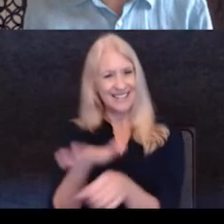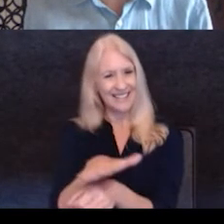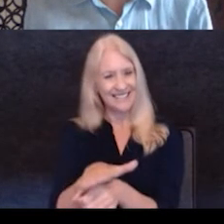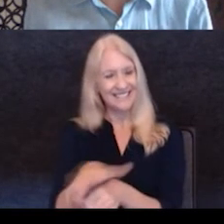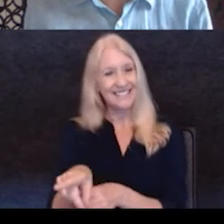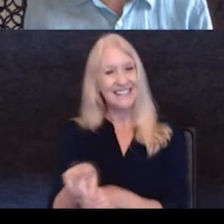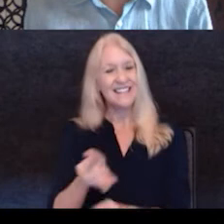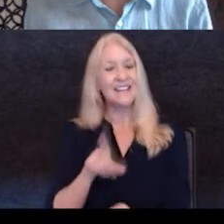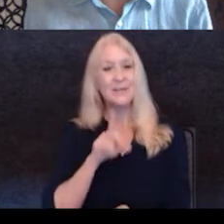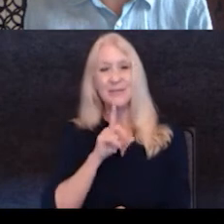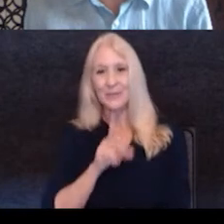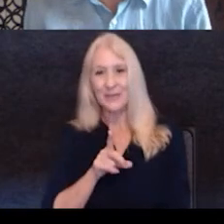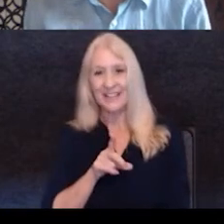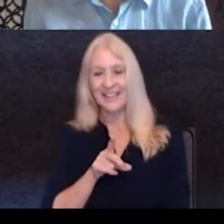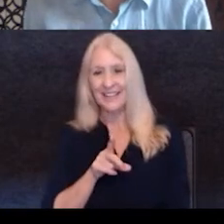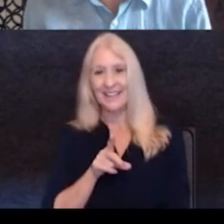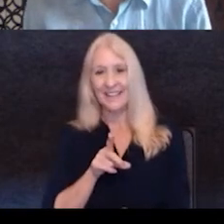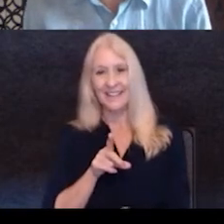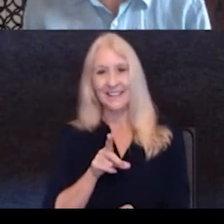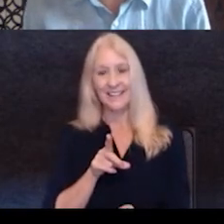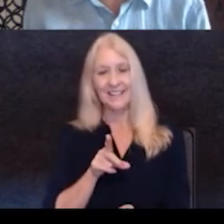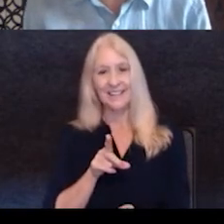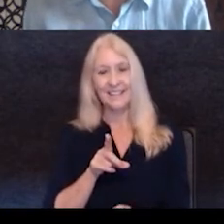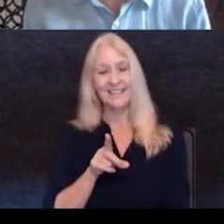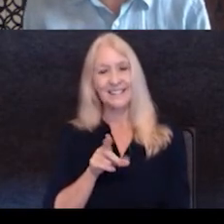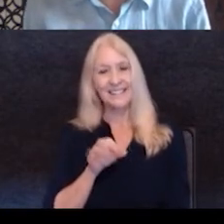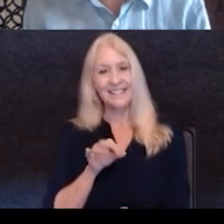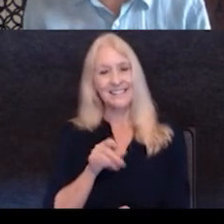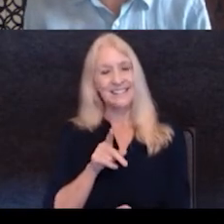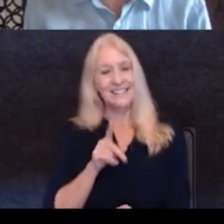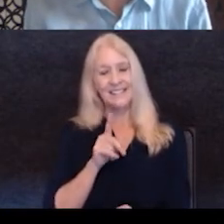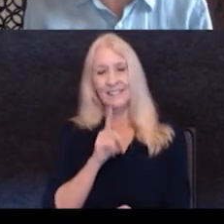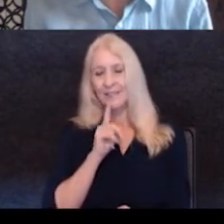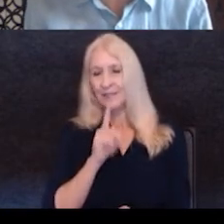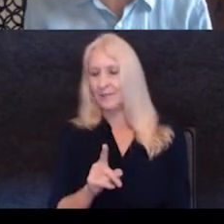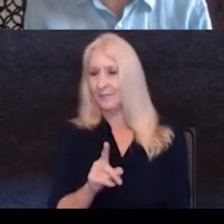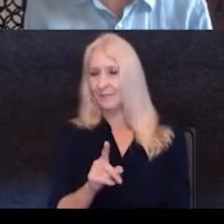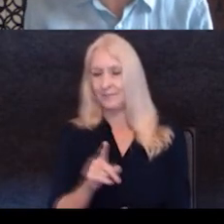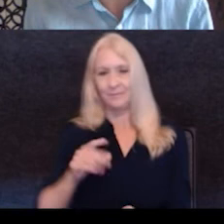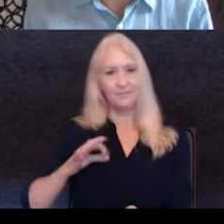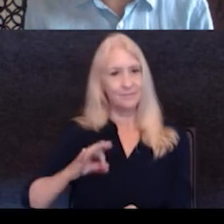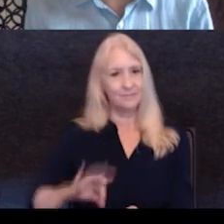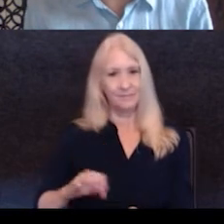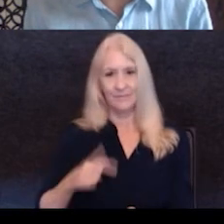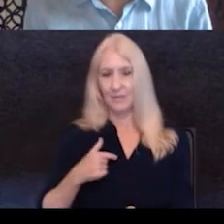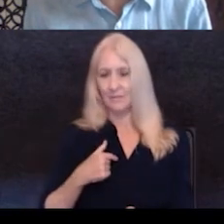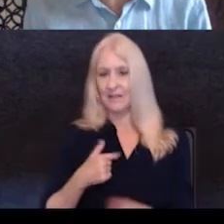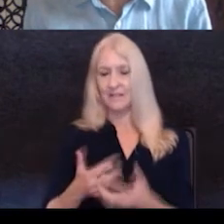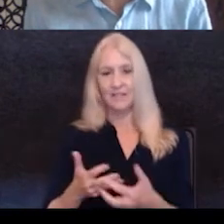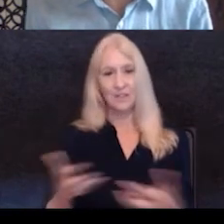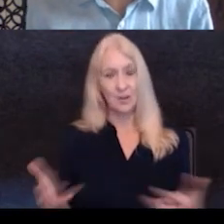and that was really, um, it's been, it's been an extremely enriching experience and one that's really broadened, um,